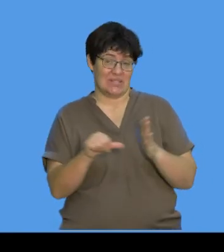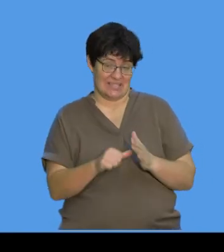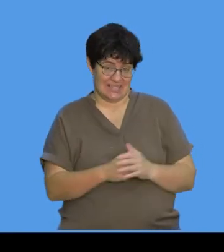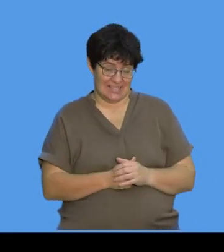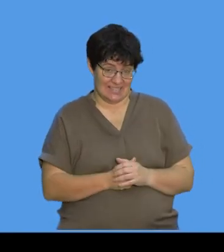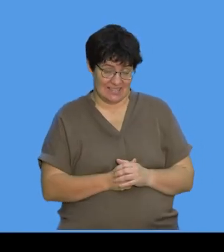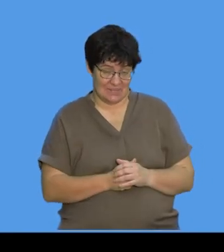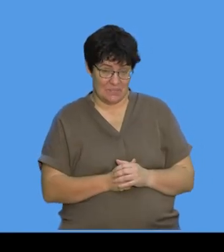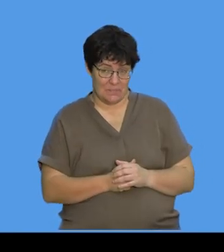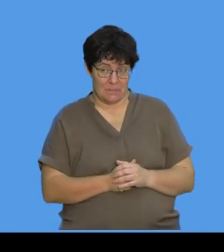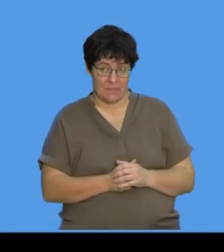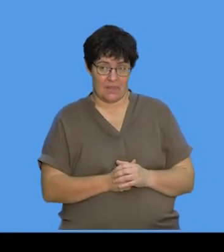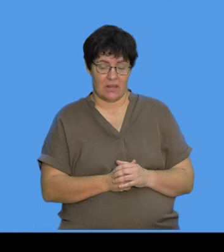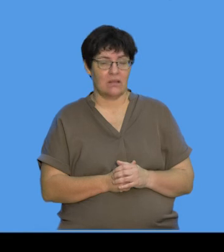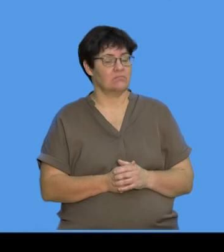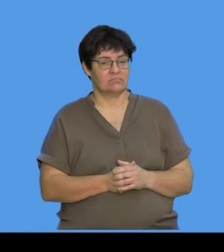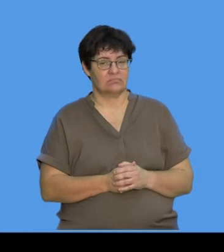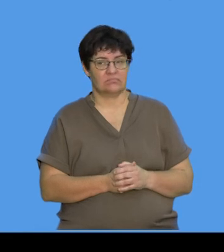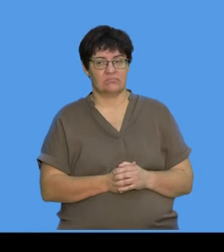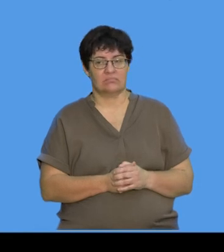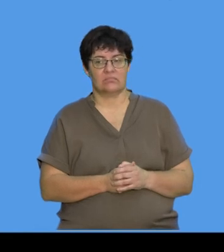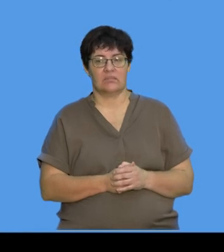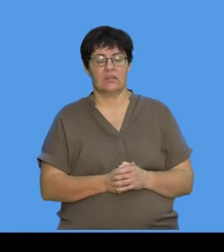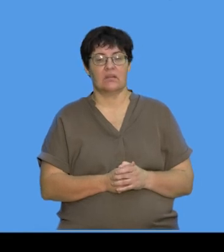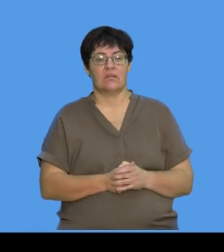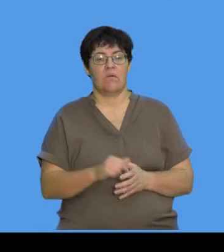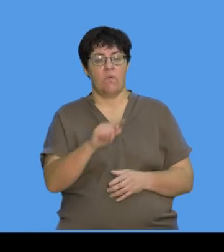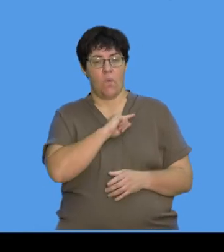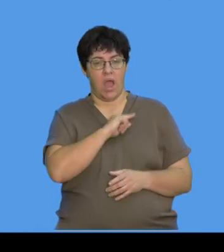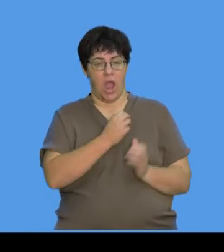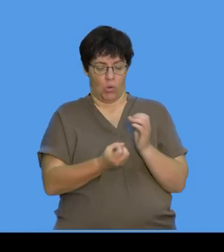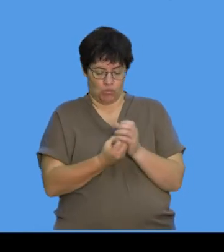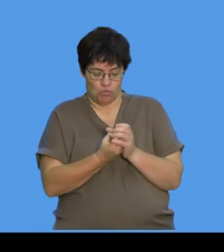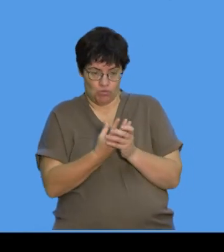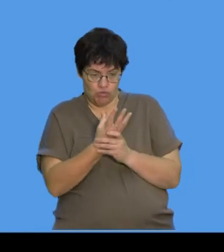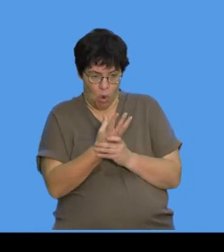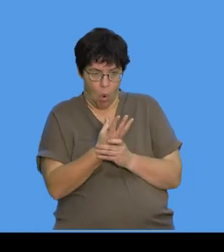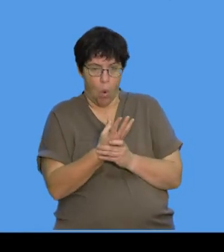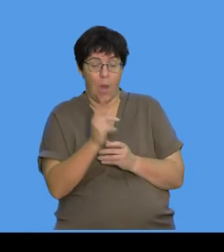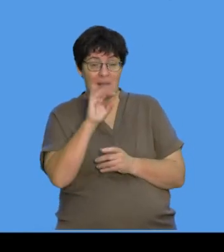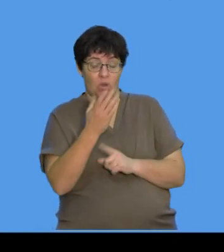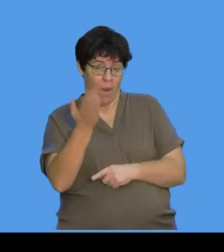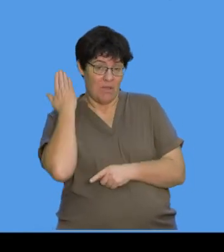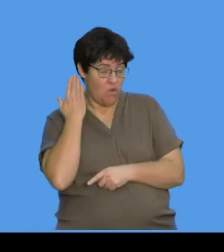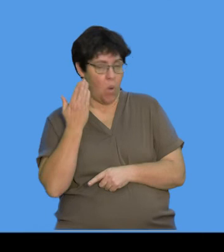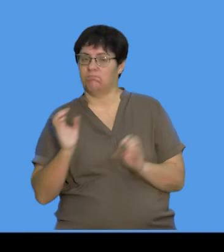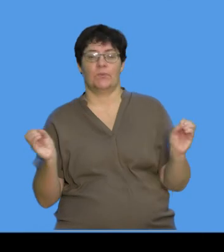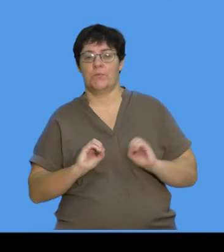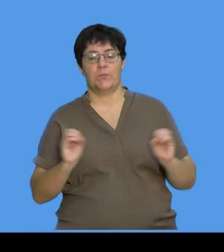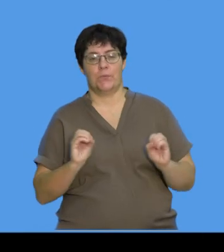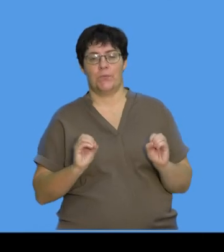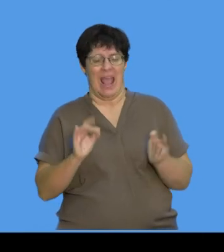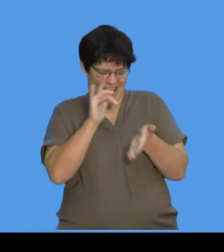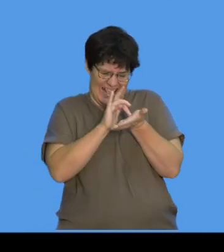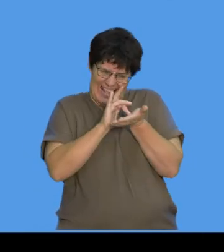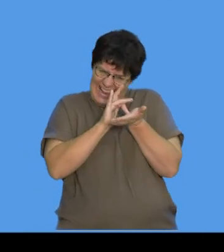all right? So, no bacteria was growing on them. So, they were pure. There was no